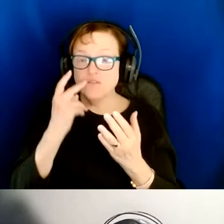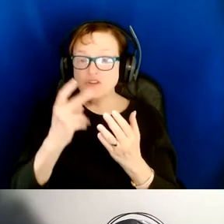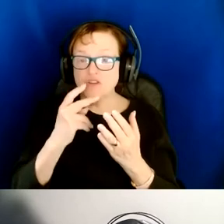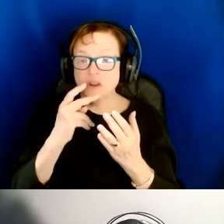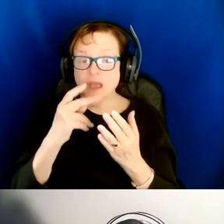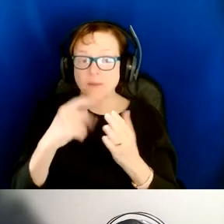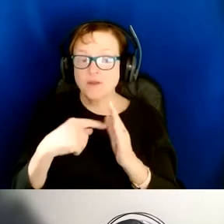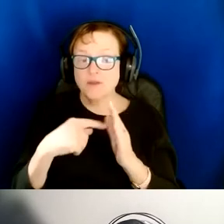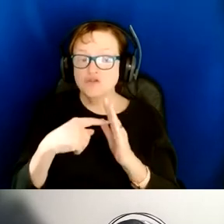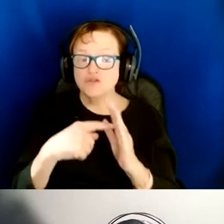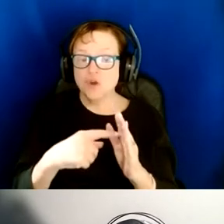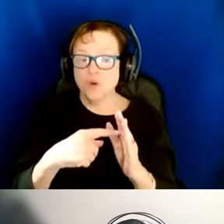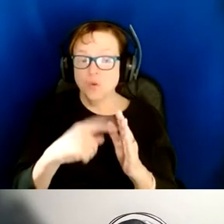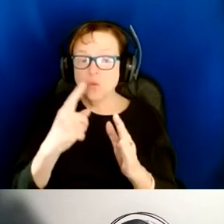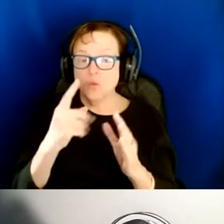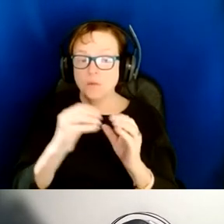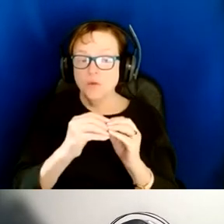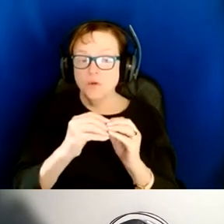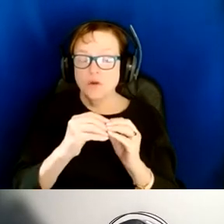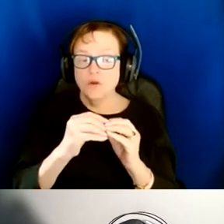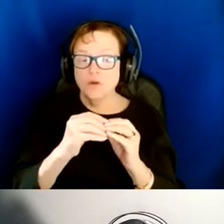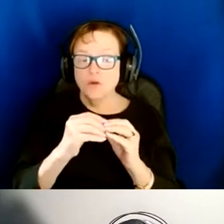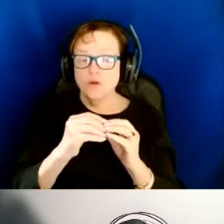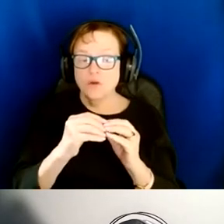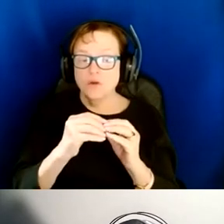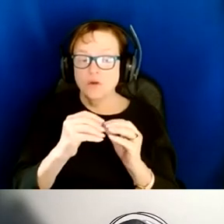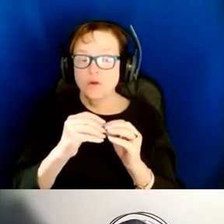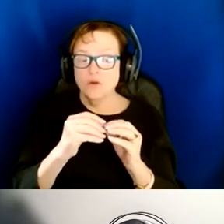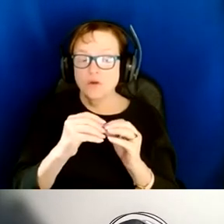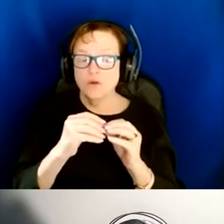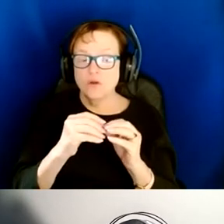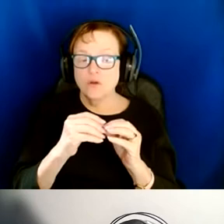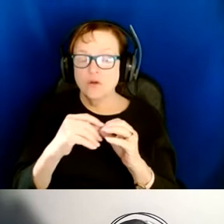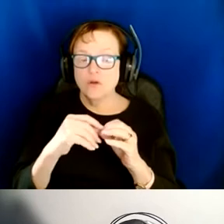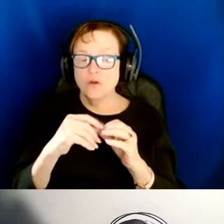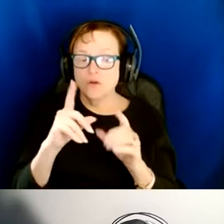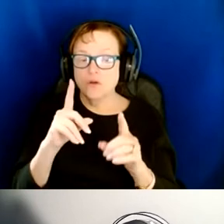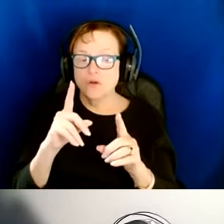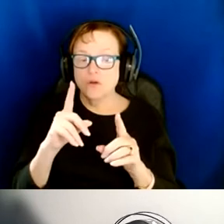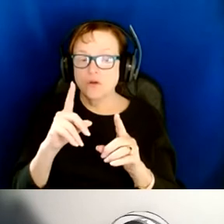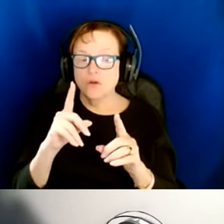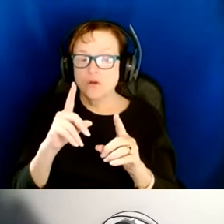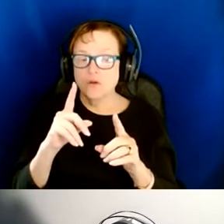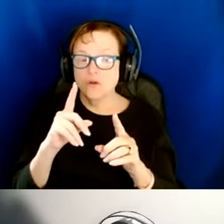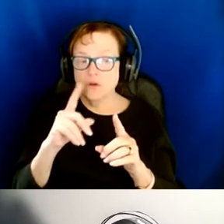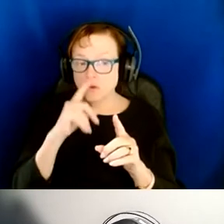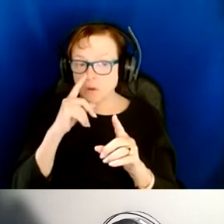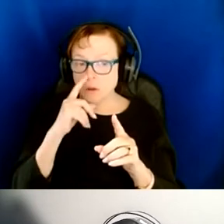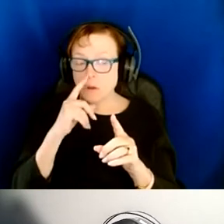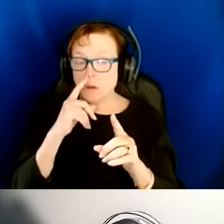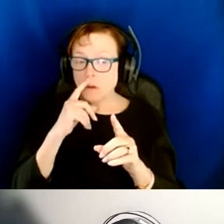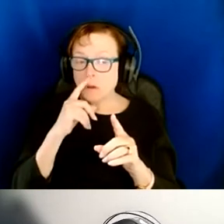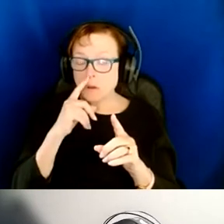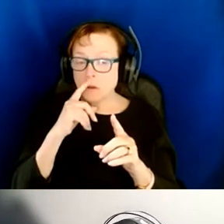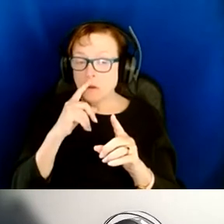throw these, going to throw the screens, the